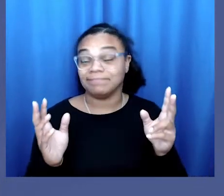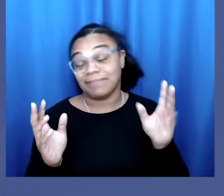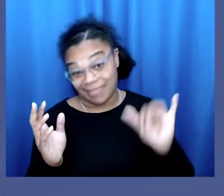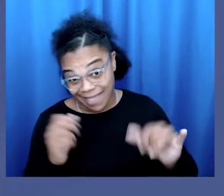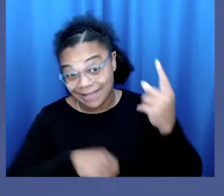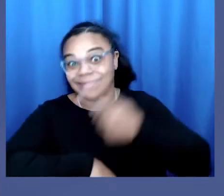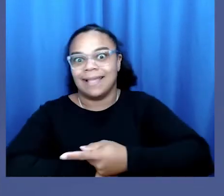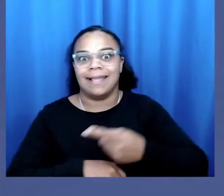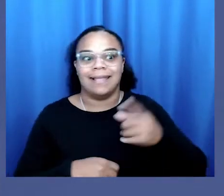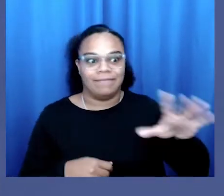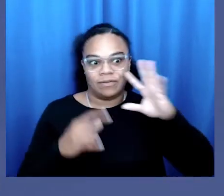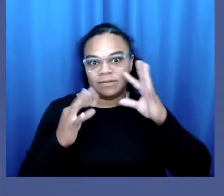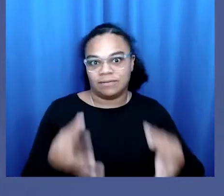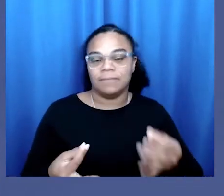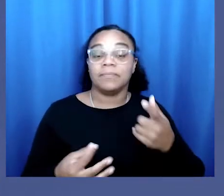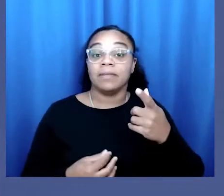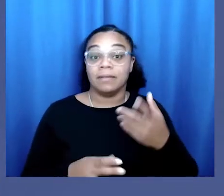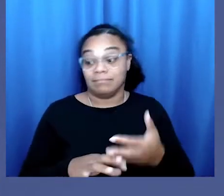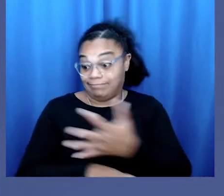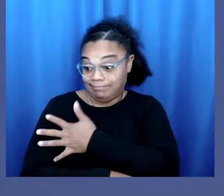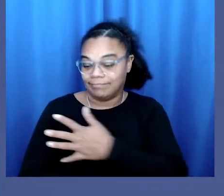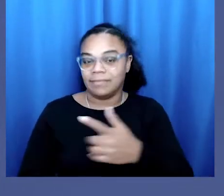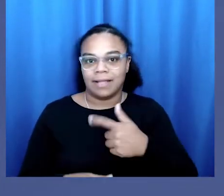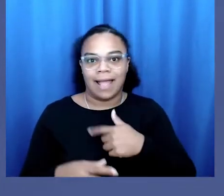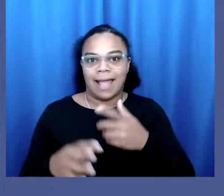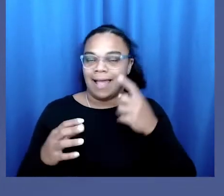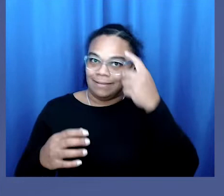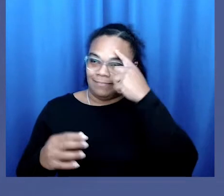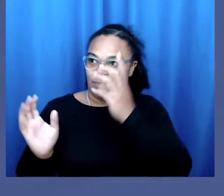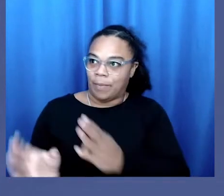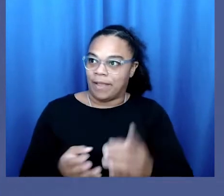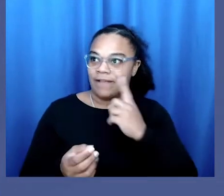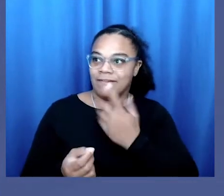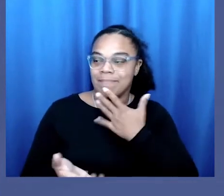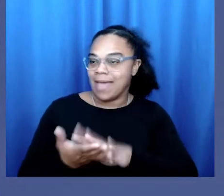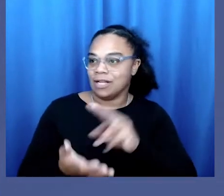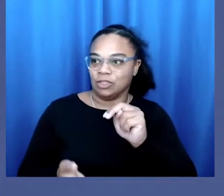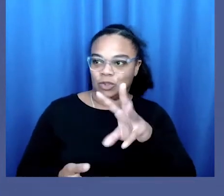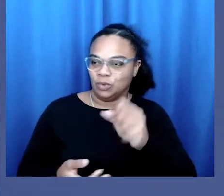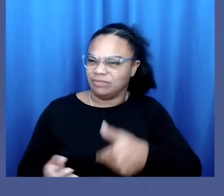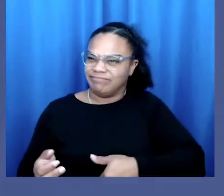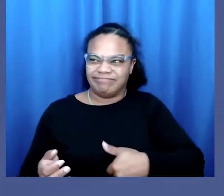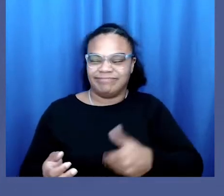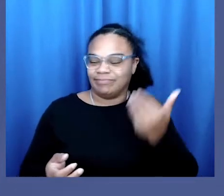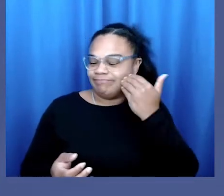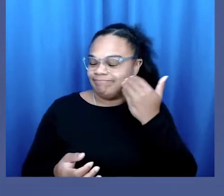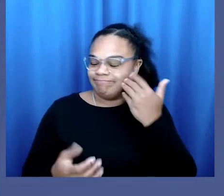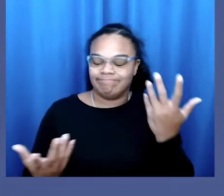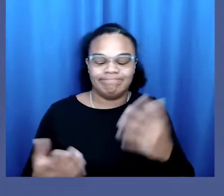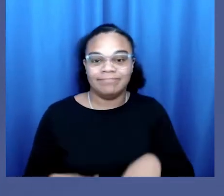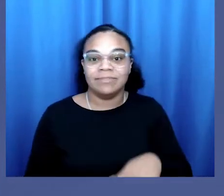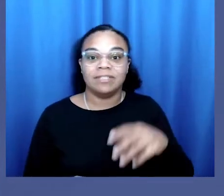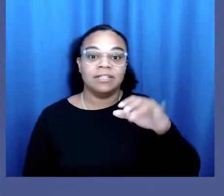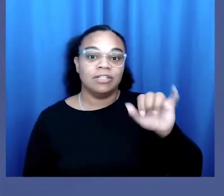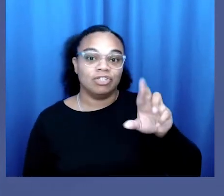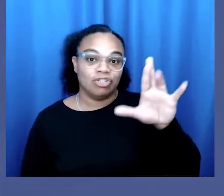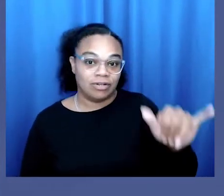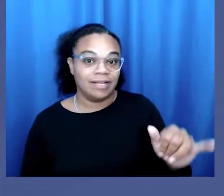The day of the verdict, I had spent the day preparing myself for bad news. The jury had a question